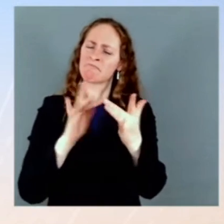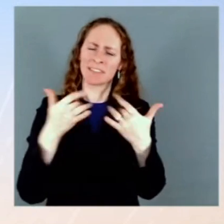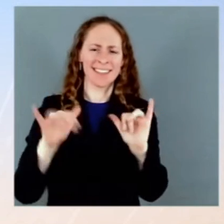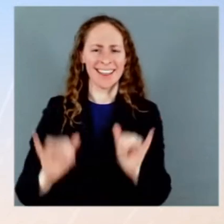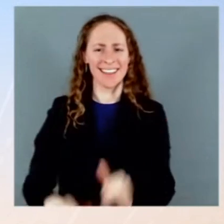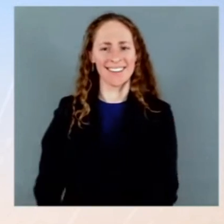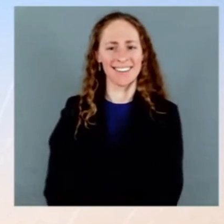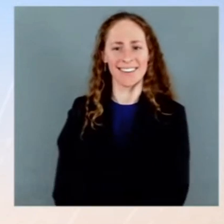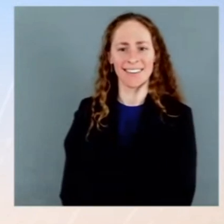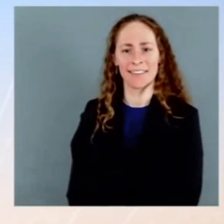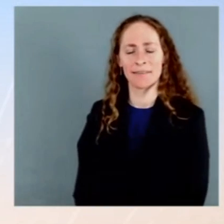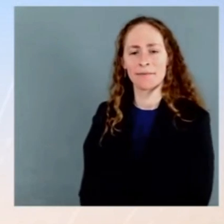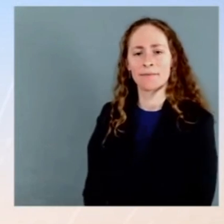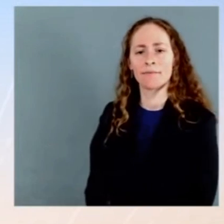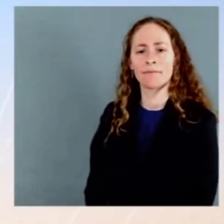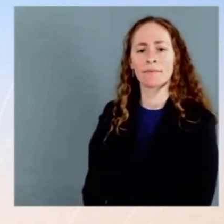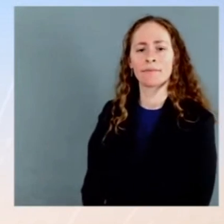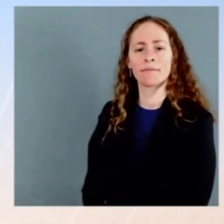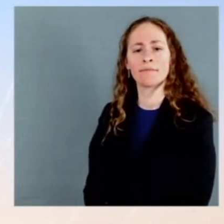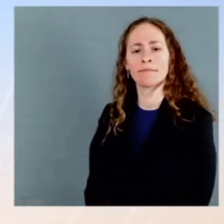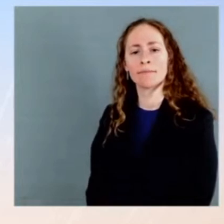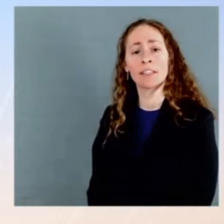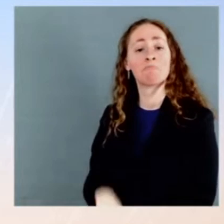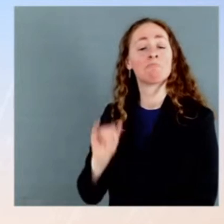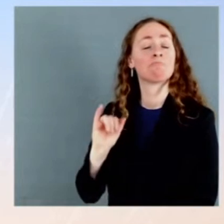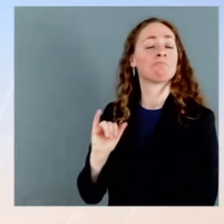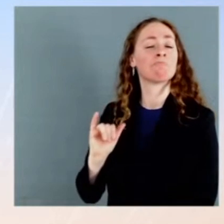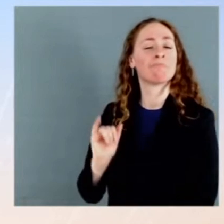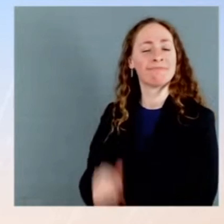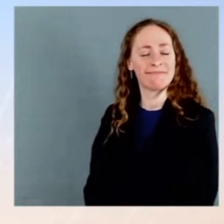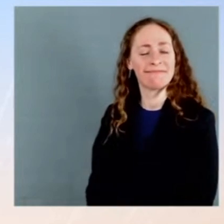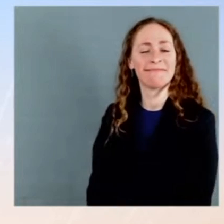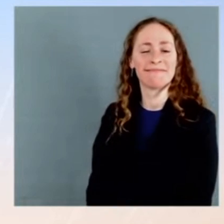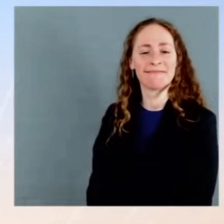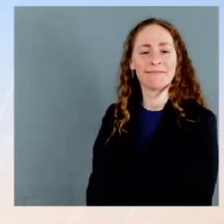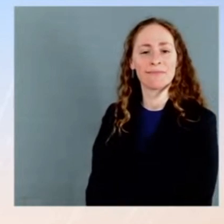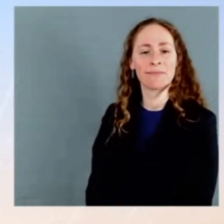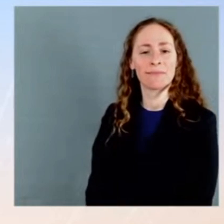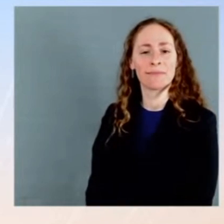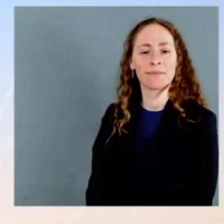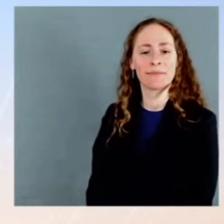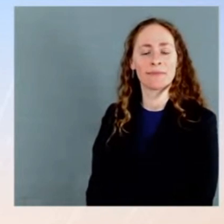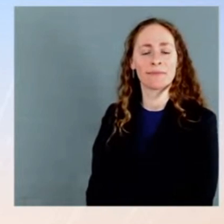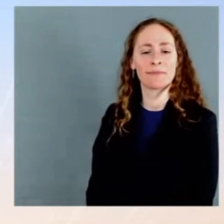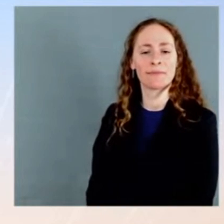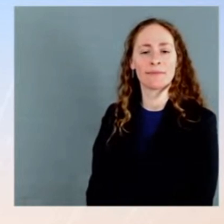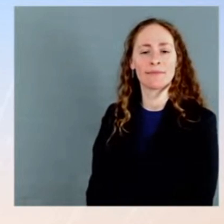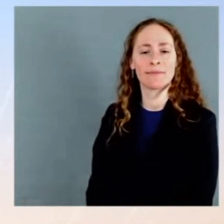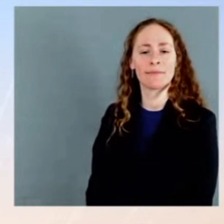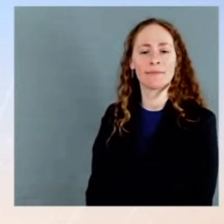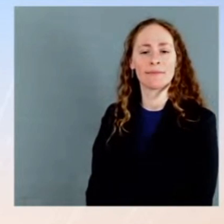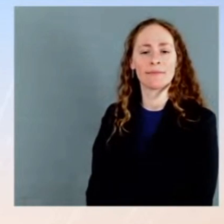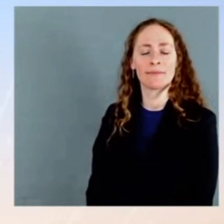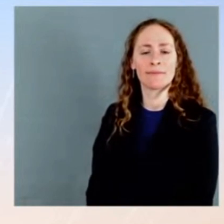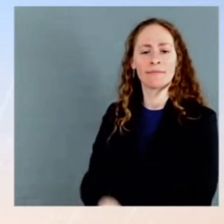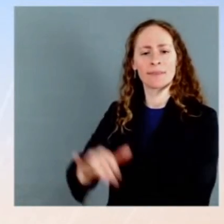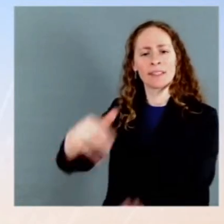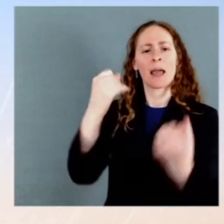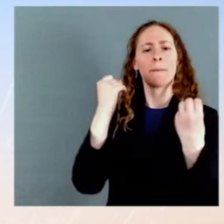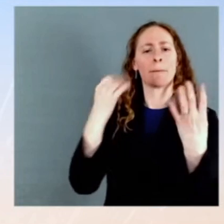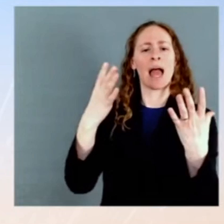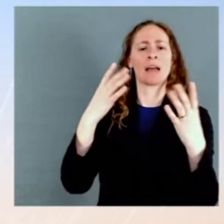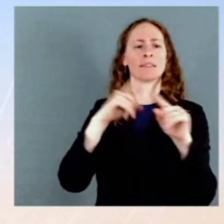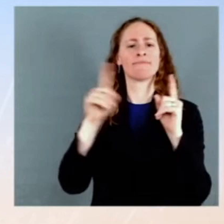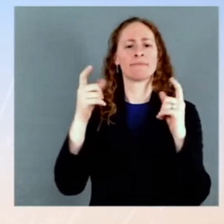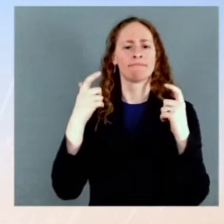it's possible that big cities are dealing with these smash-and-grab robberies right now, an increase in criminal activity, because